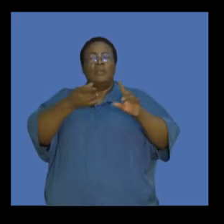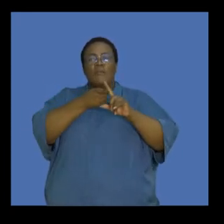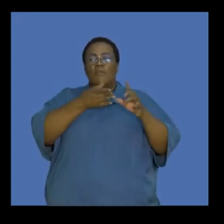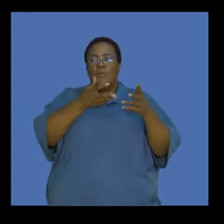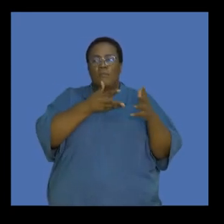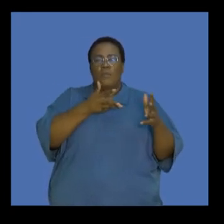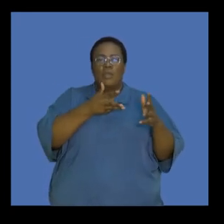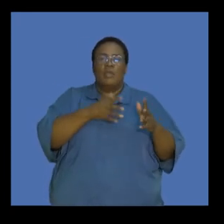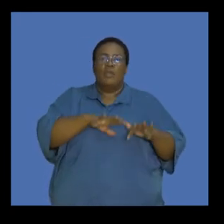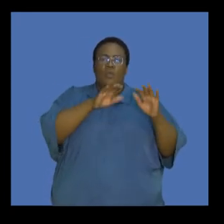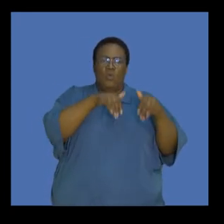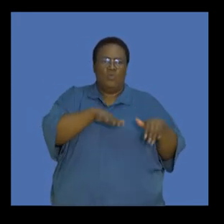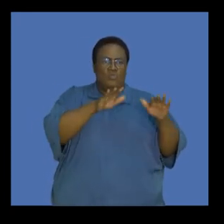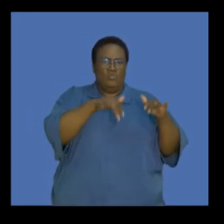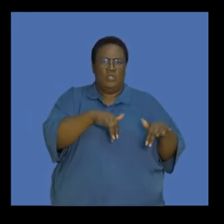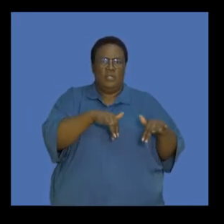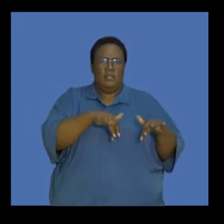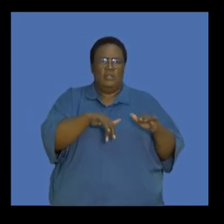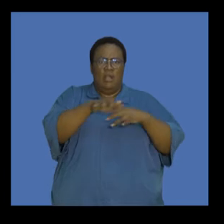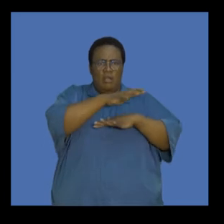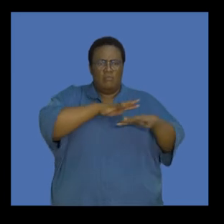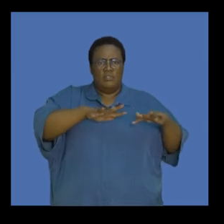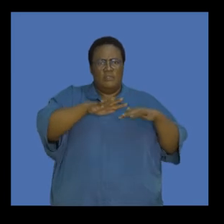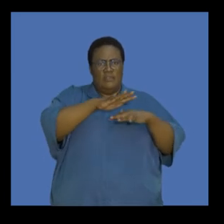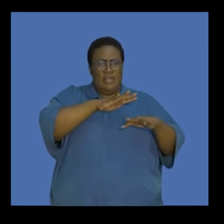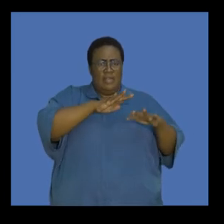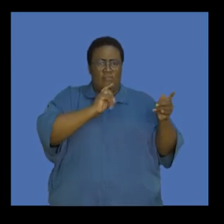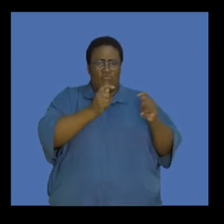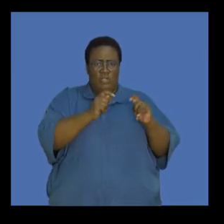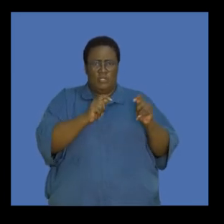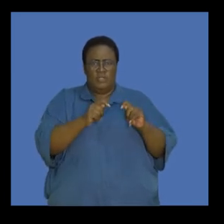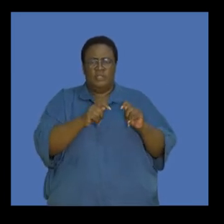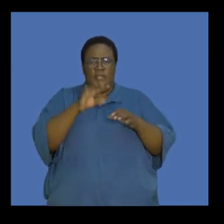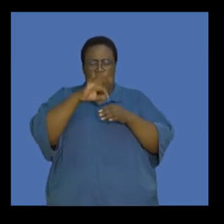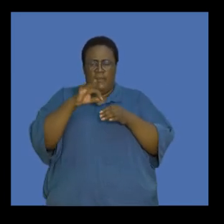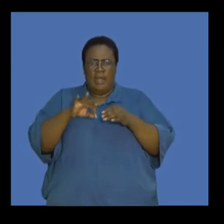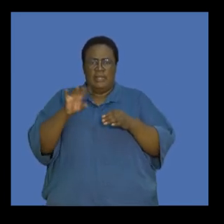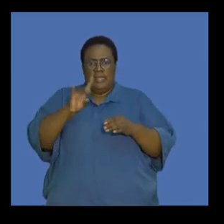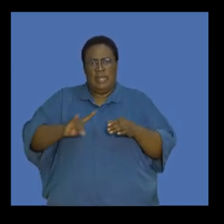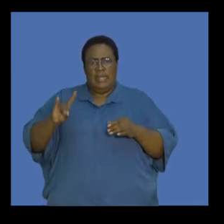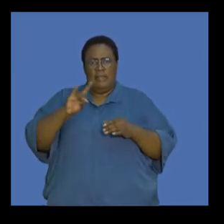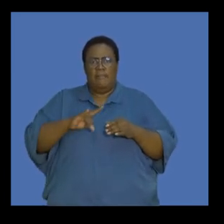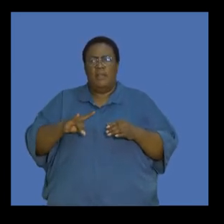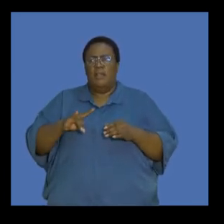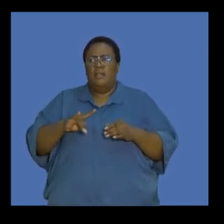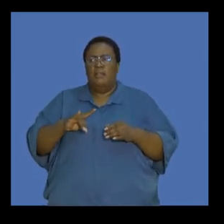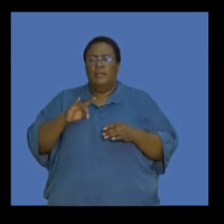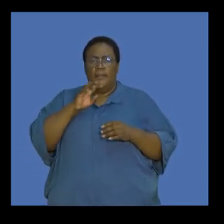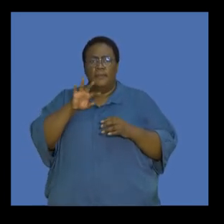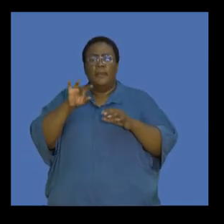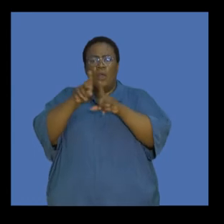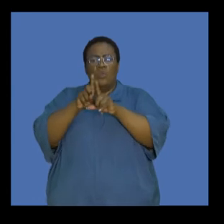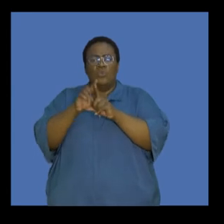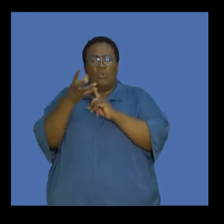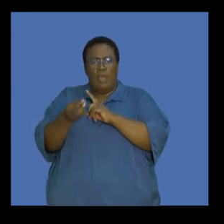atmosphere, the ocean atmosphere exchanges a lot of these gases, your plant and animal respiration, but you also know that there are